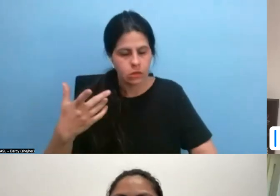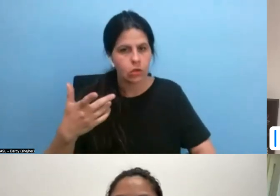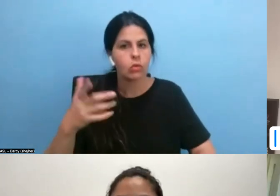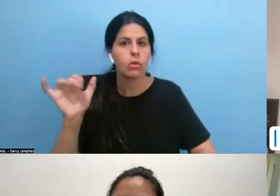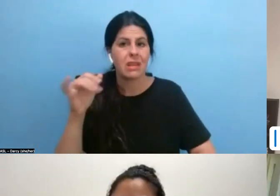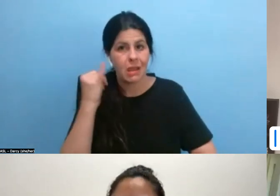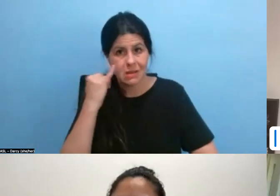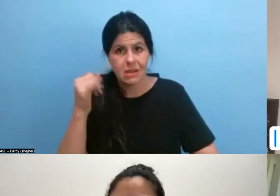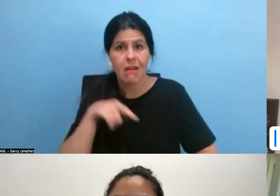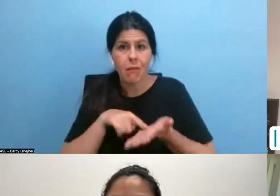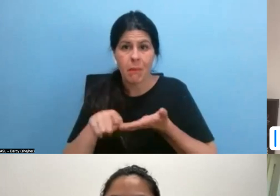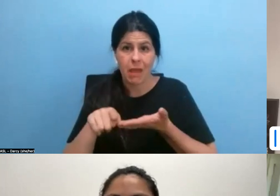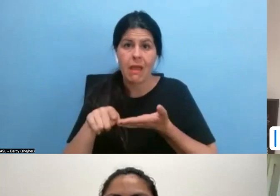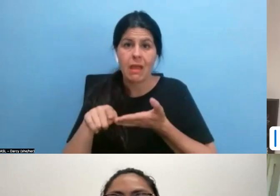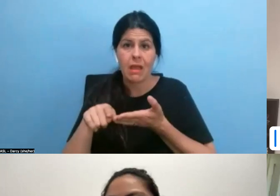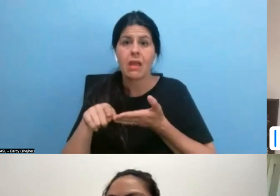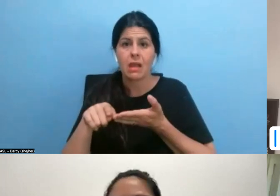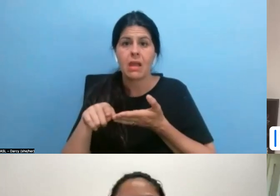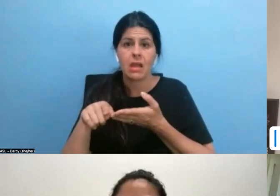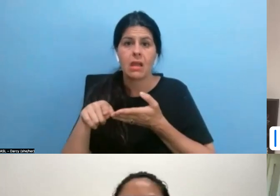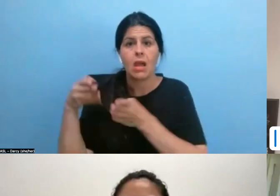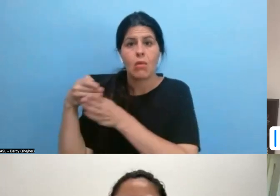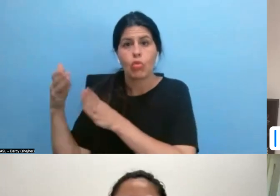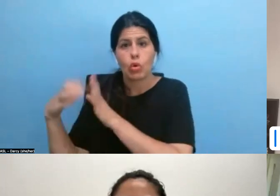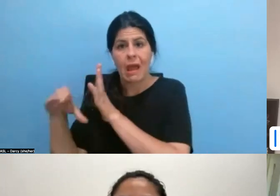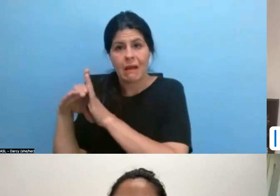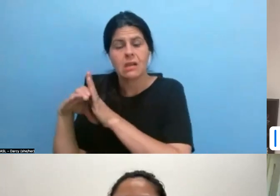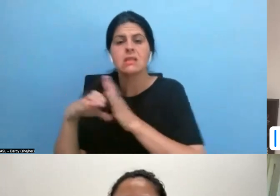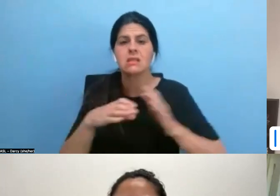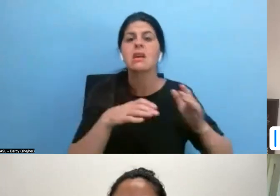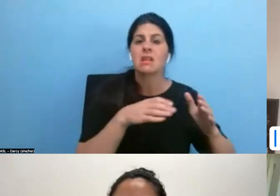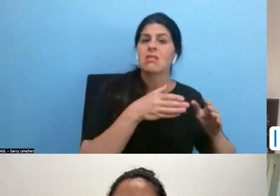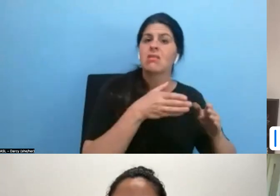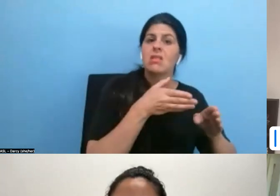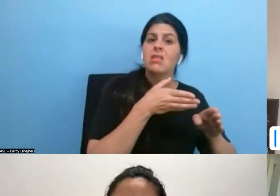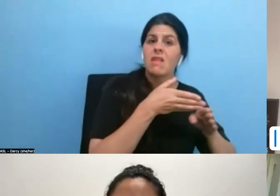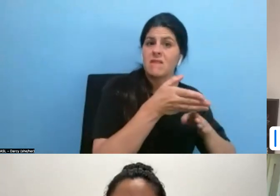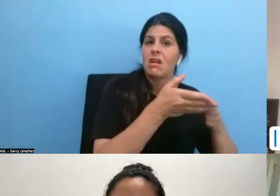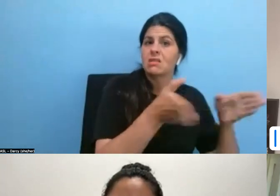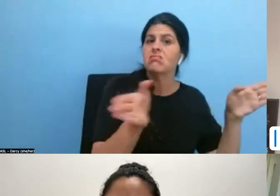something that the field is talking about a lot. So we'd just love to open up that question.